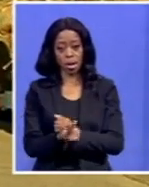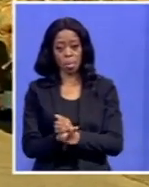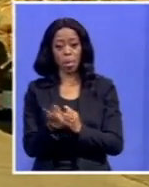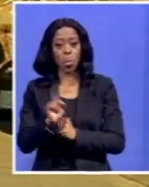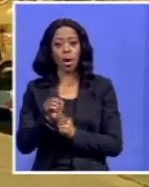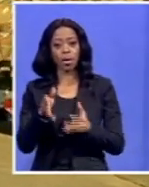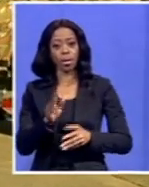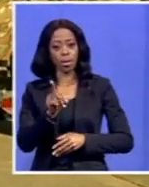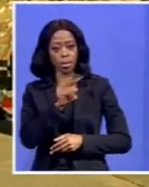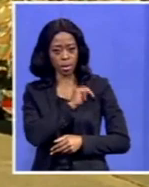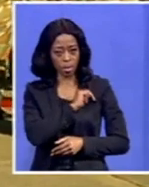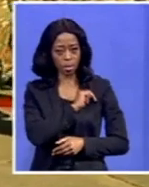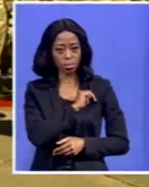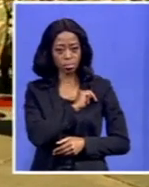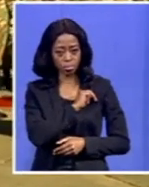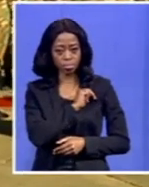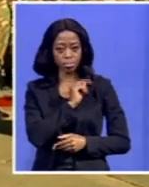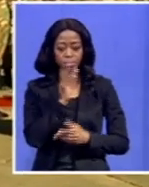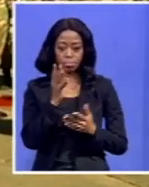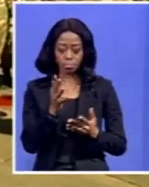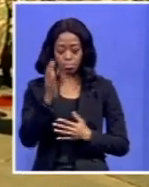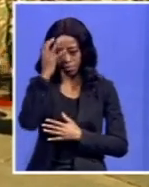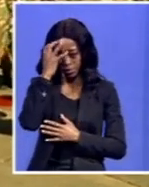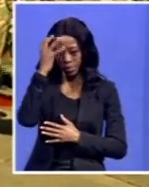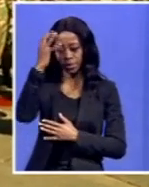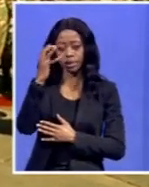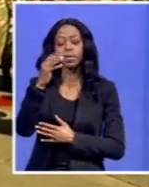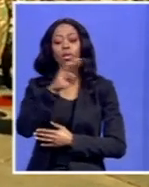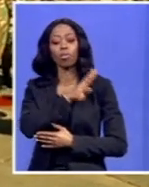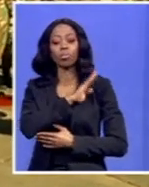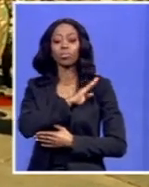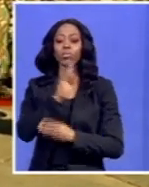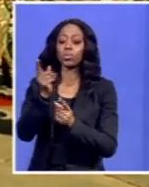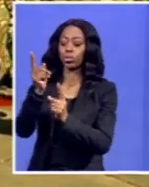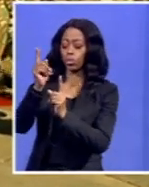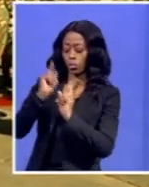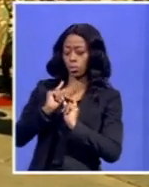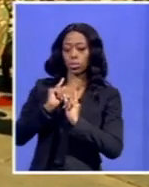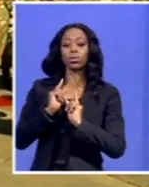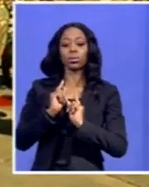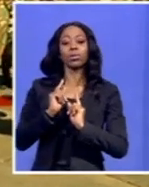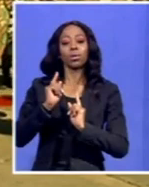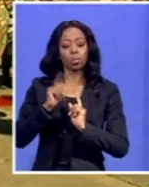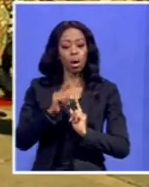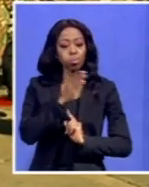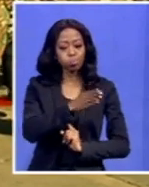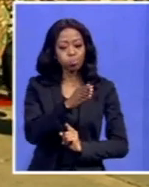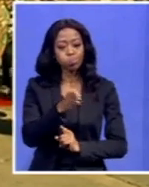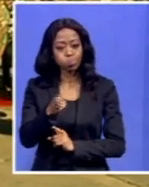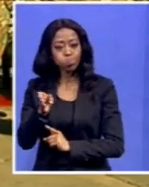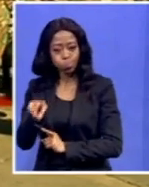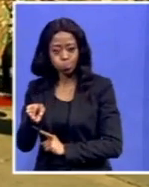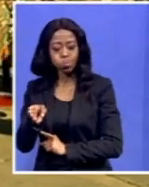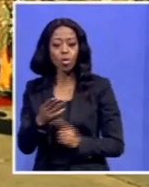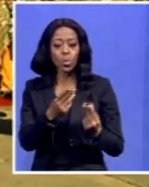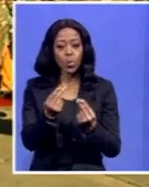-Natal. And we got a directive from the chief of the SNDF that we should be seen as a force for